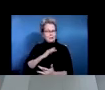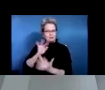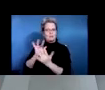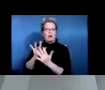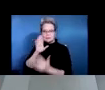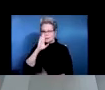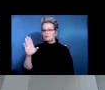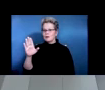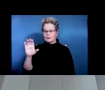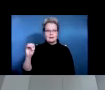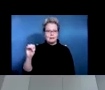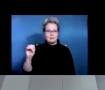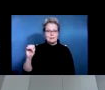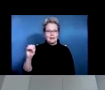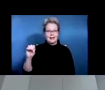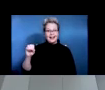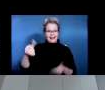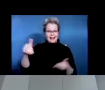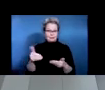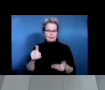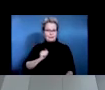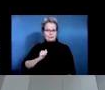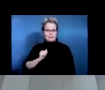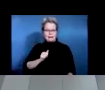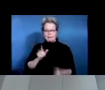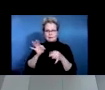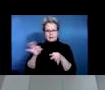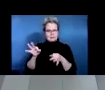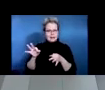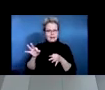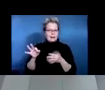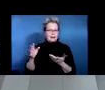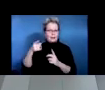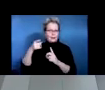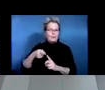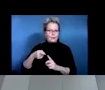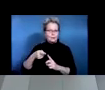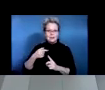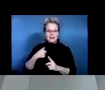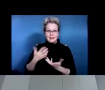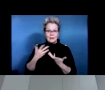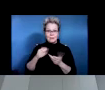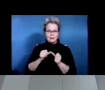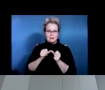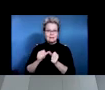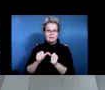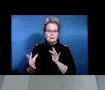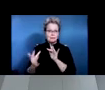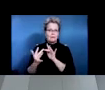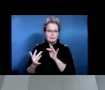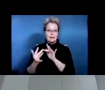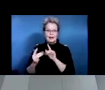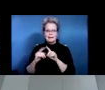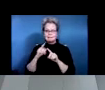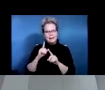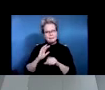Introducing myself and explaining that we'd like to in the future, continue to have conversations about a return to work